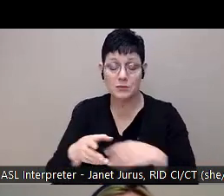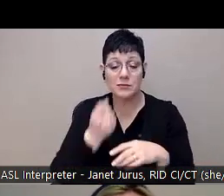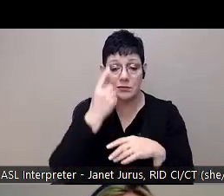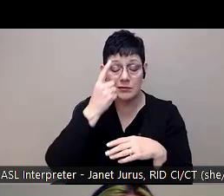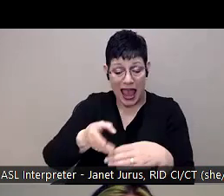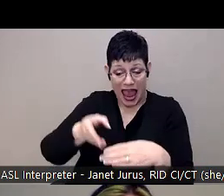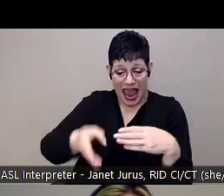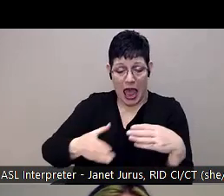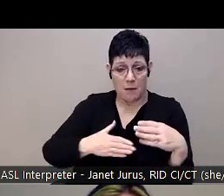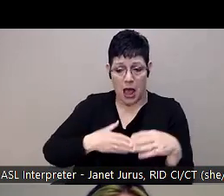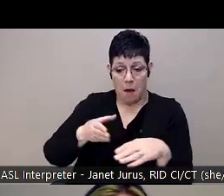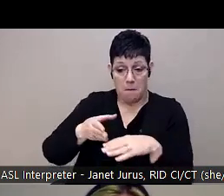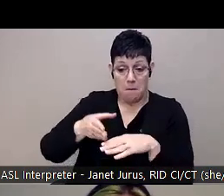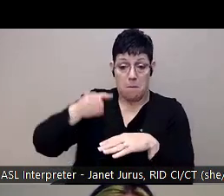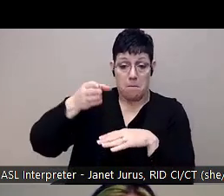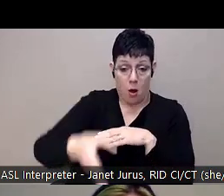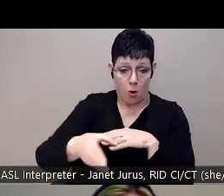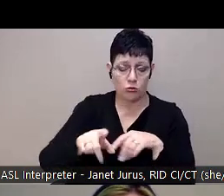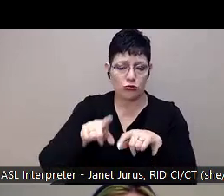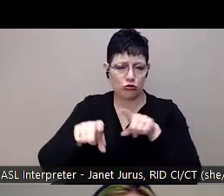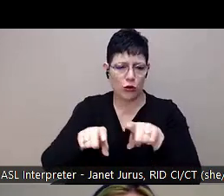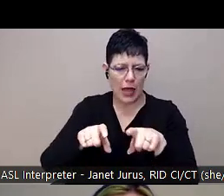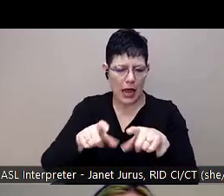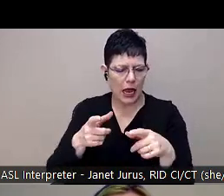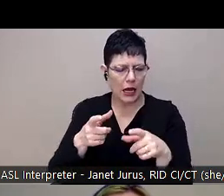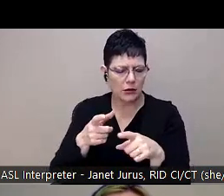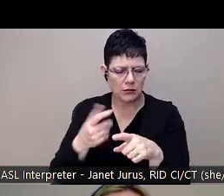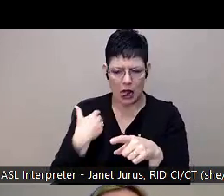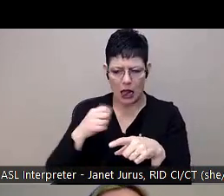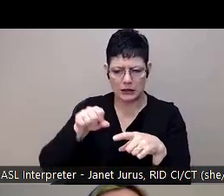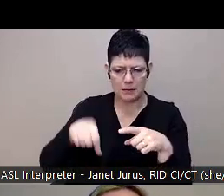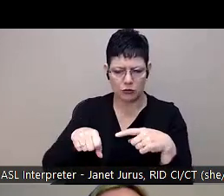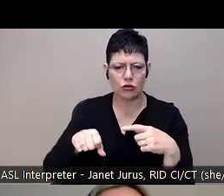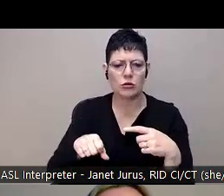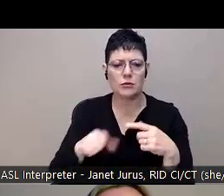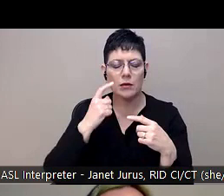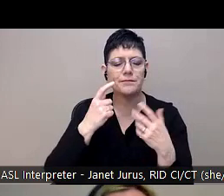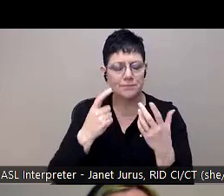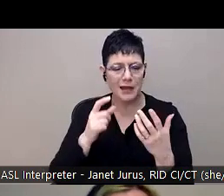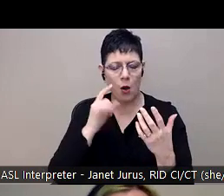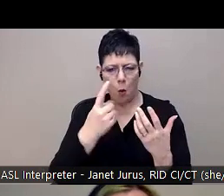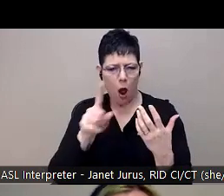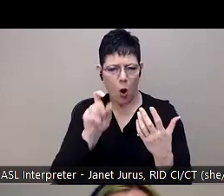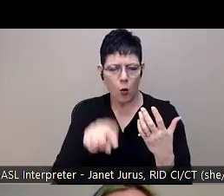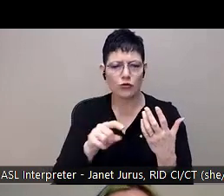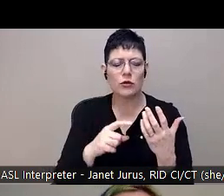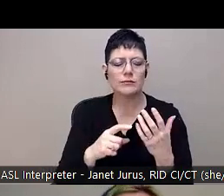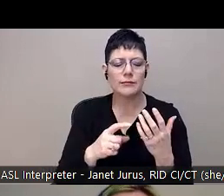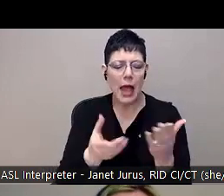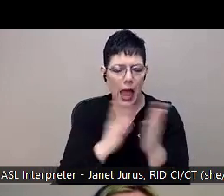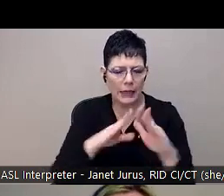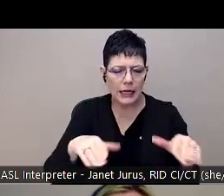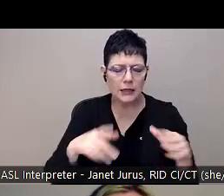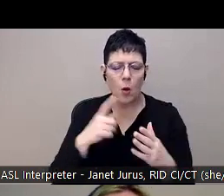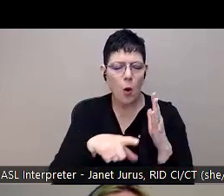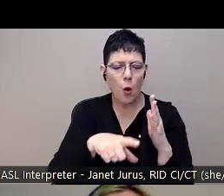post-survey last semester, I added a couple of questions. And one of them was, what do you remember the most from paths? And a lot of times